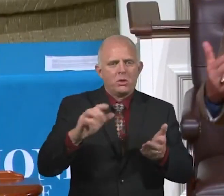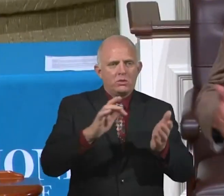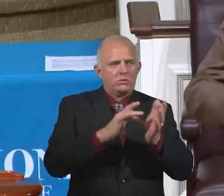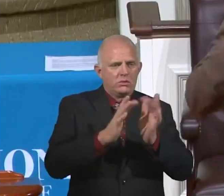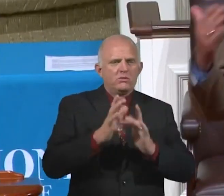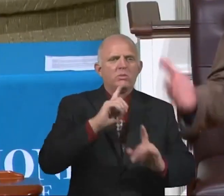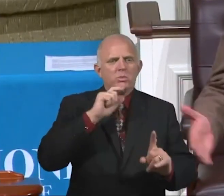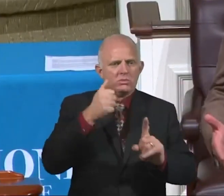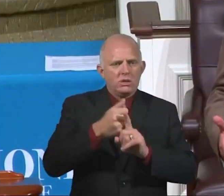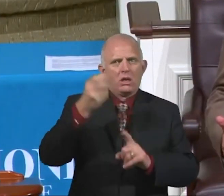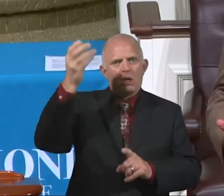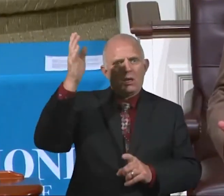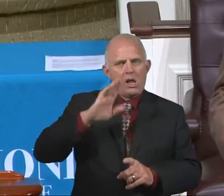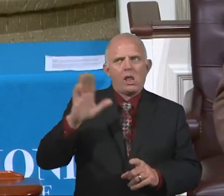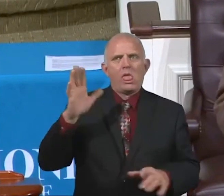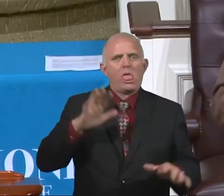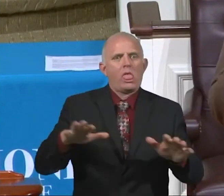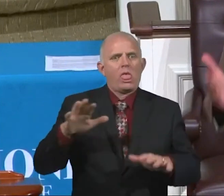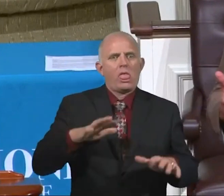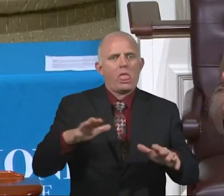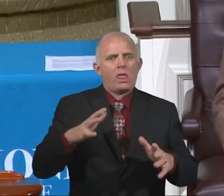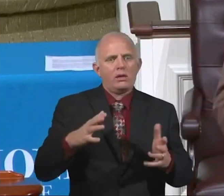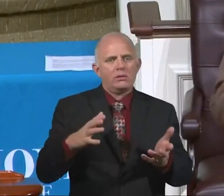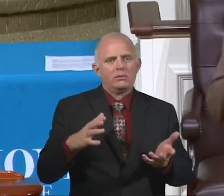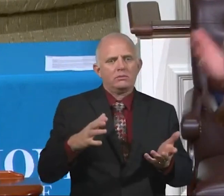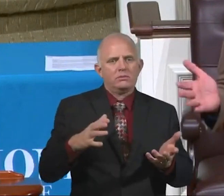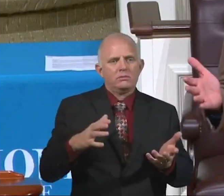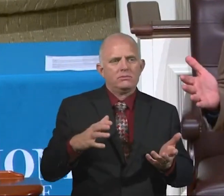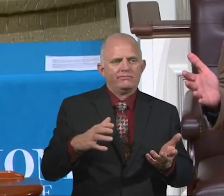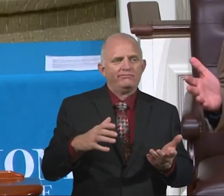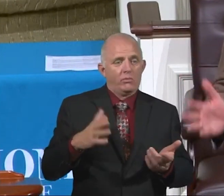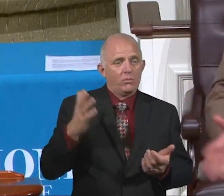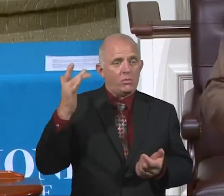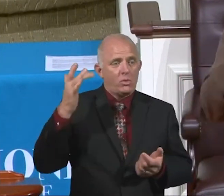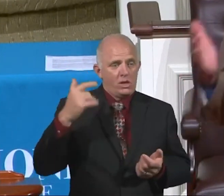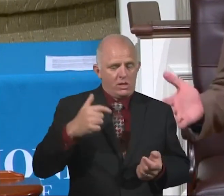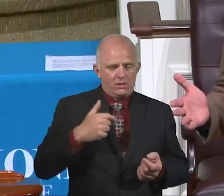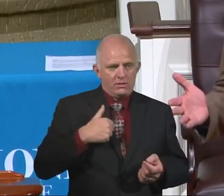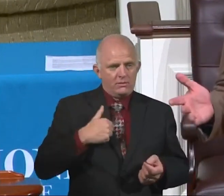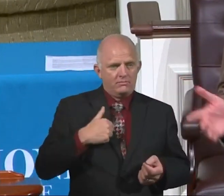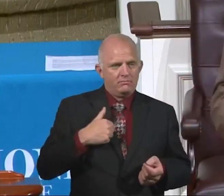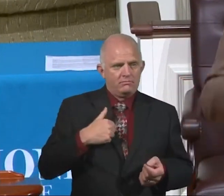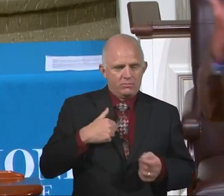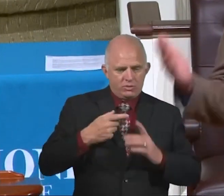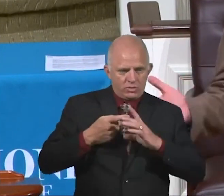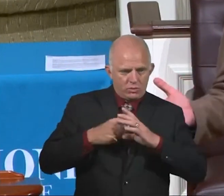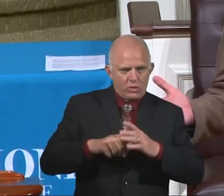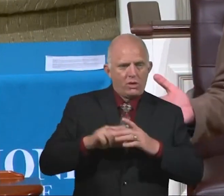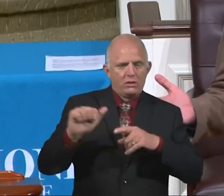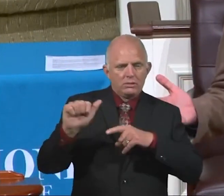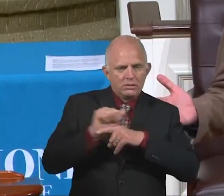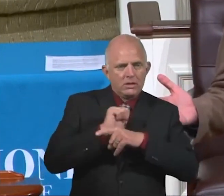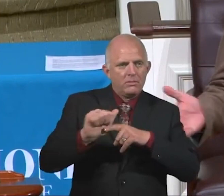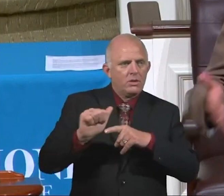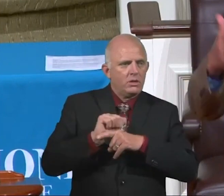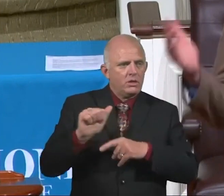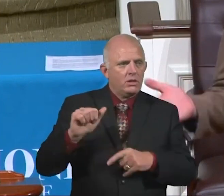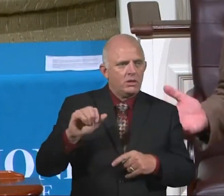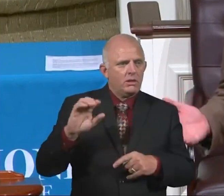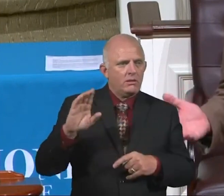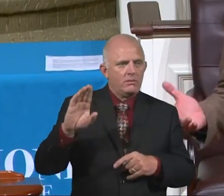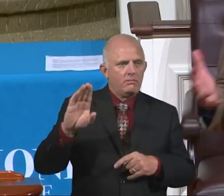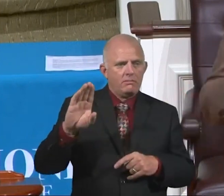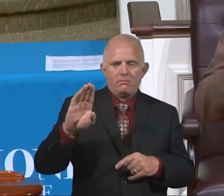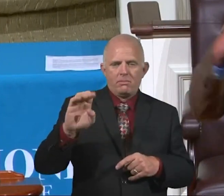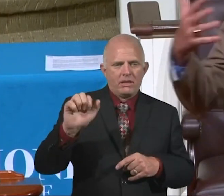Then I started discipling people. The disciple of Bernard, then Eddie, and then Barry, and then Eric. I started